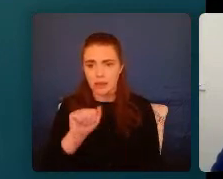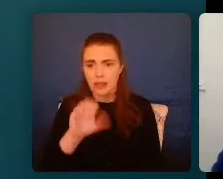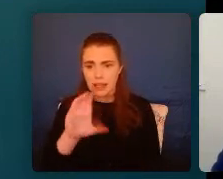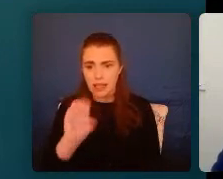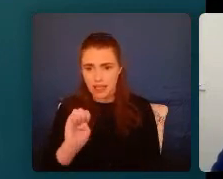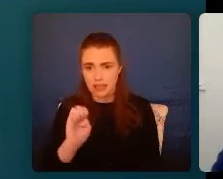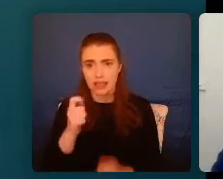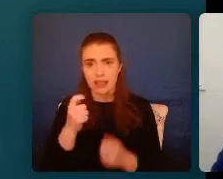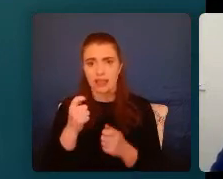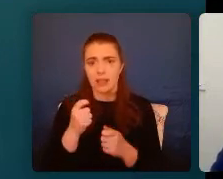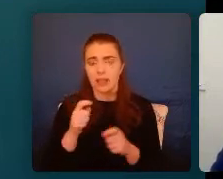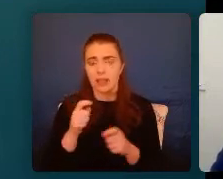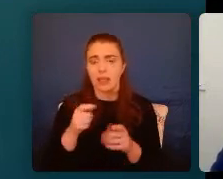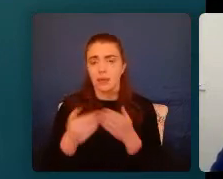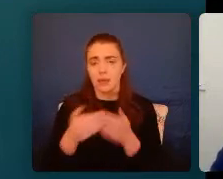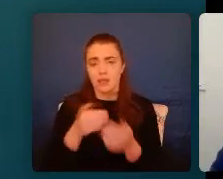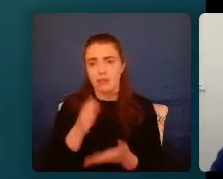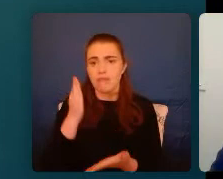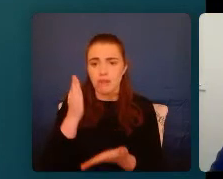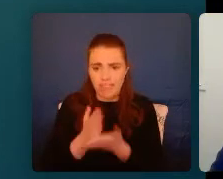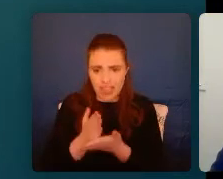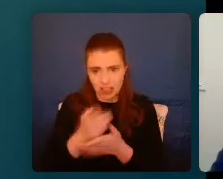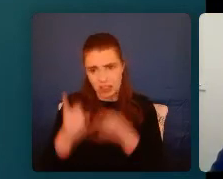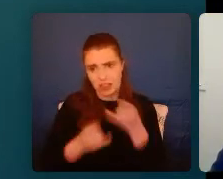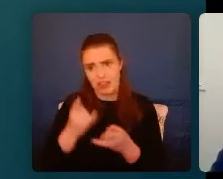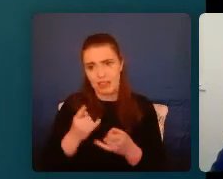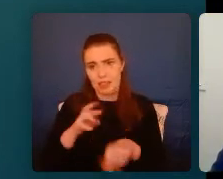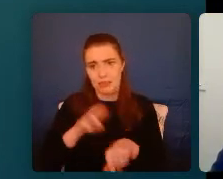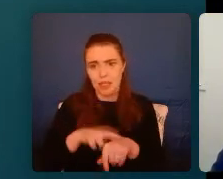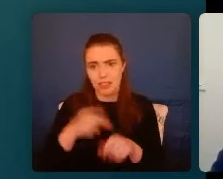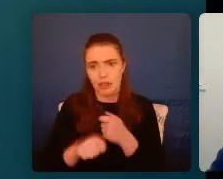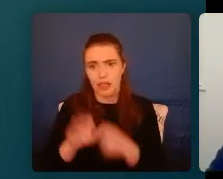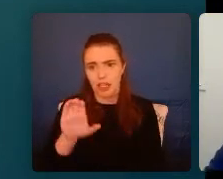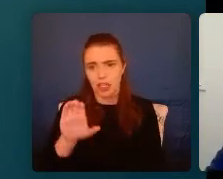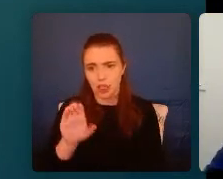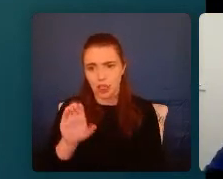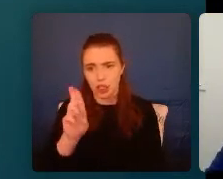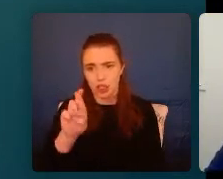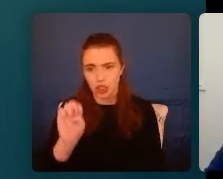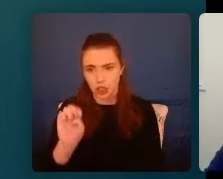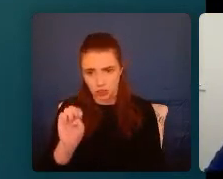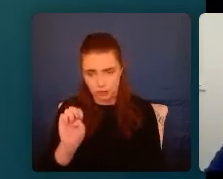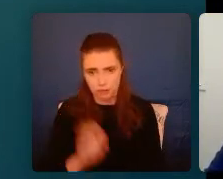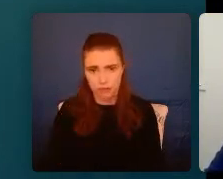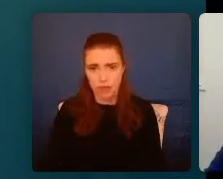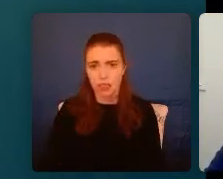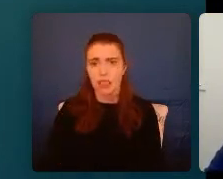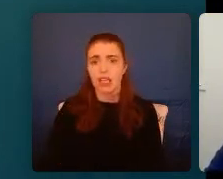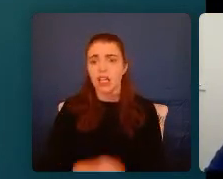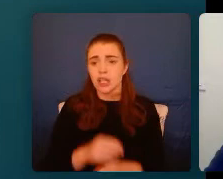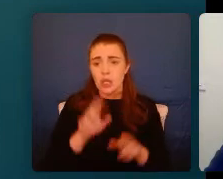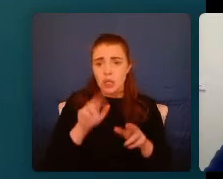is so much more important than cure. What we don't want is a situation where we have preventable situations that